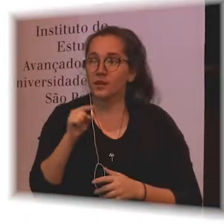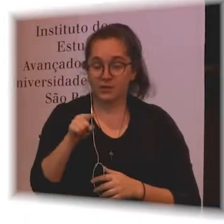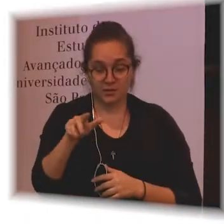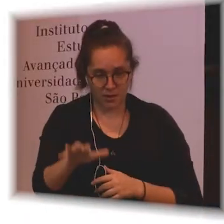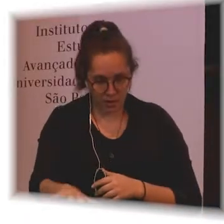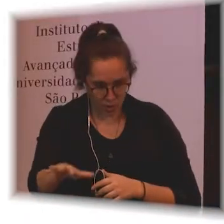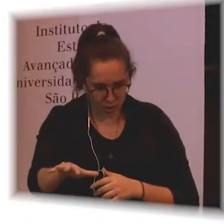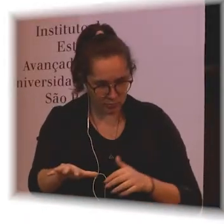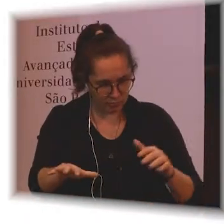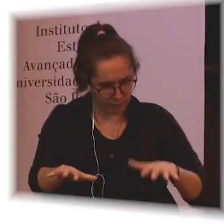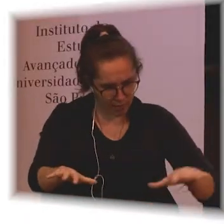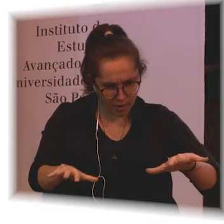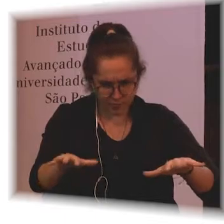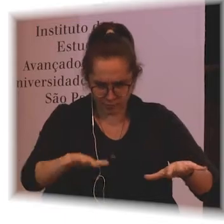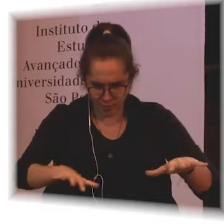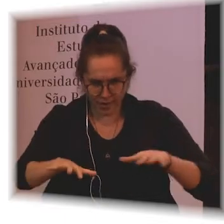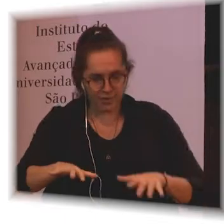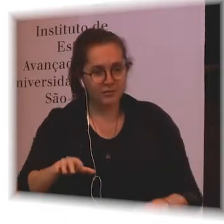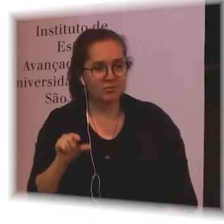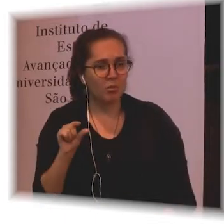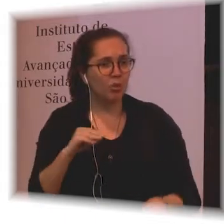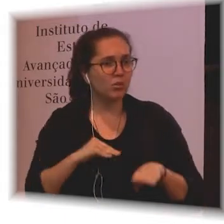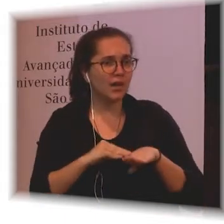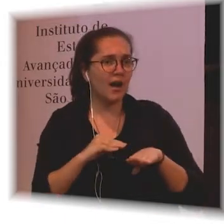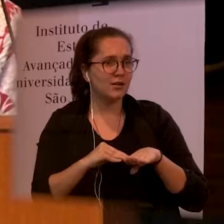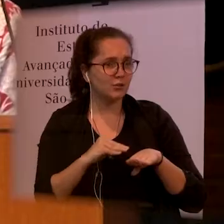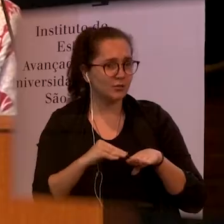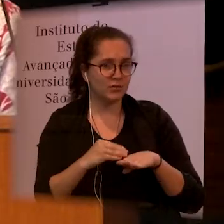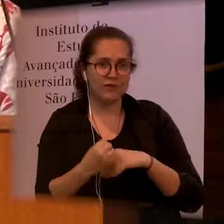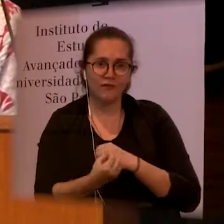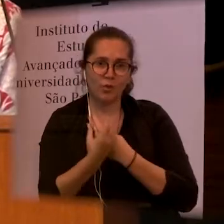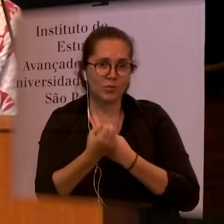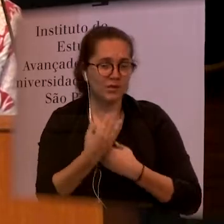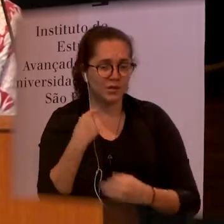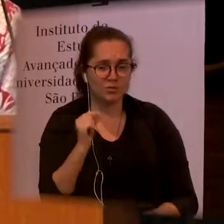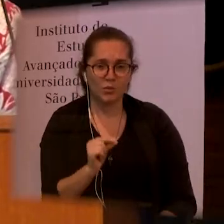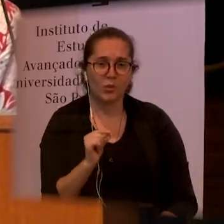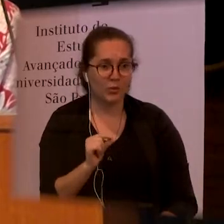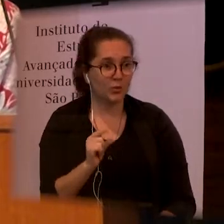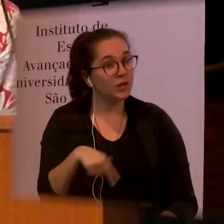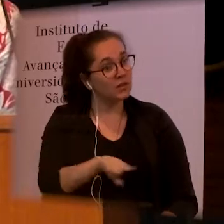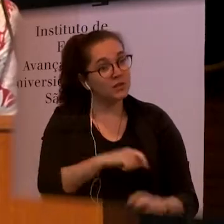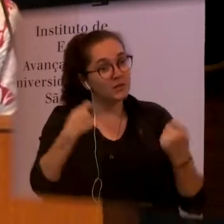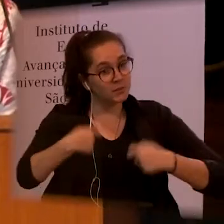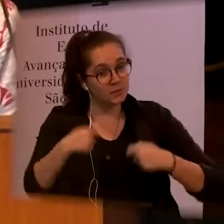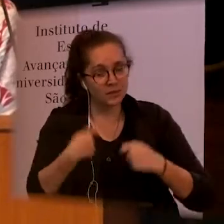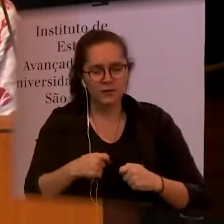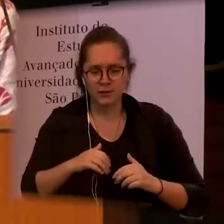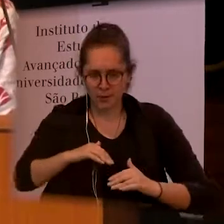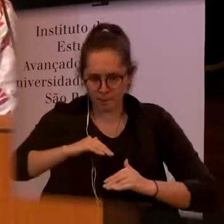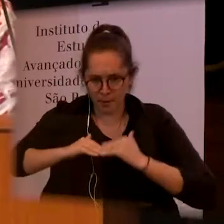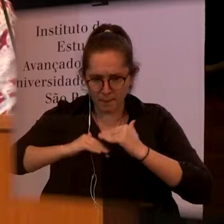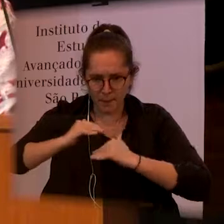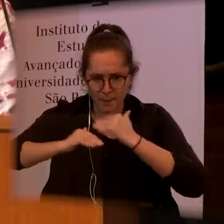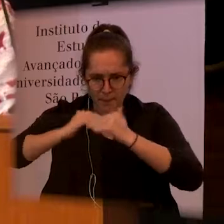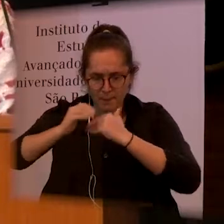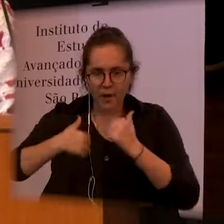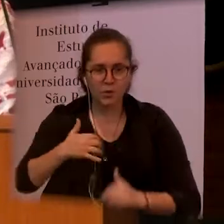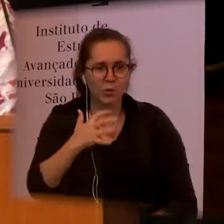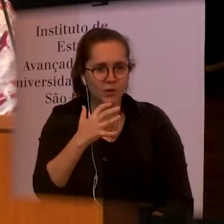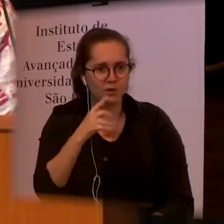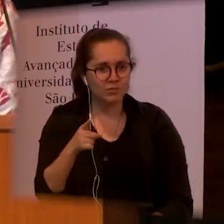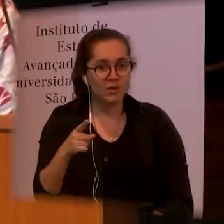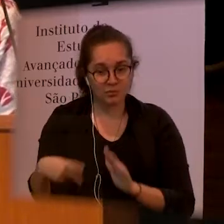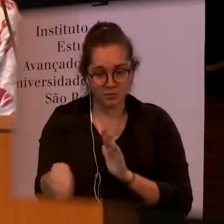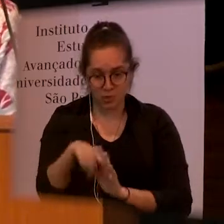very little data, and to try and improve our knowledge both about disability, but also about how you can improve the lives of people with